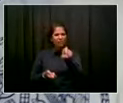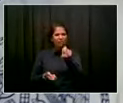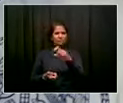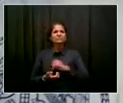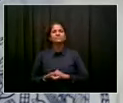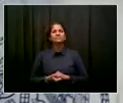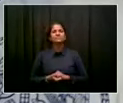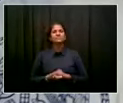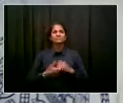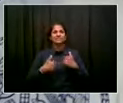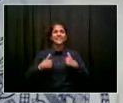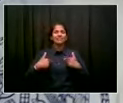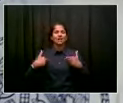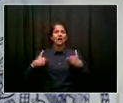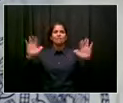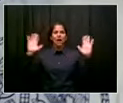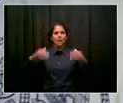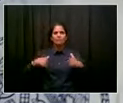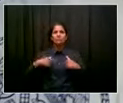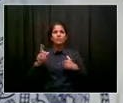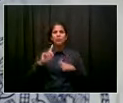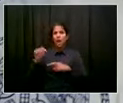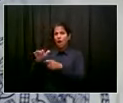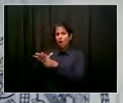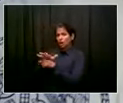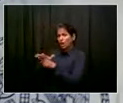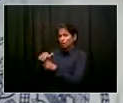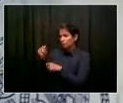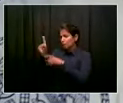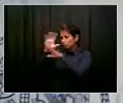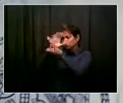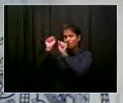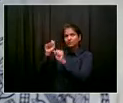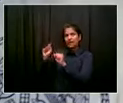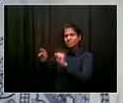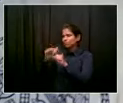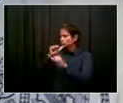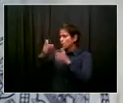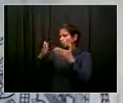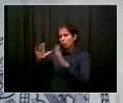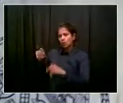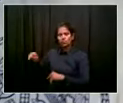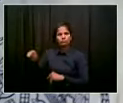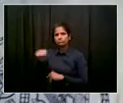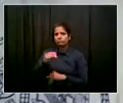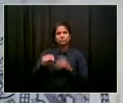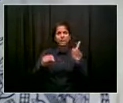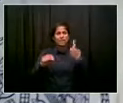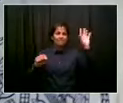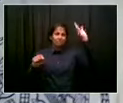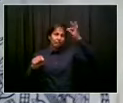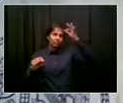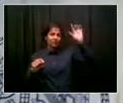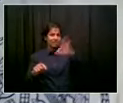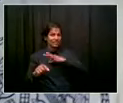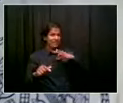giving up we'll be engaging uh both our u.s senators we gotta get this done go ahead paul